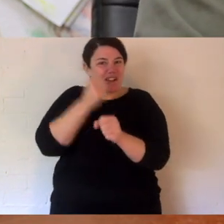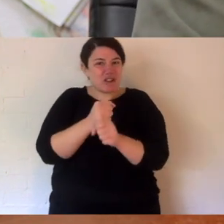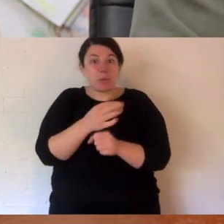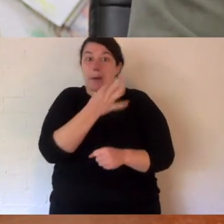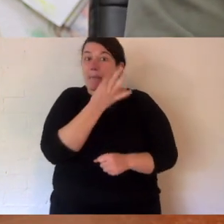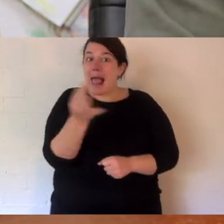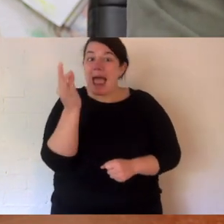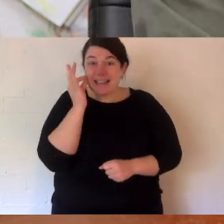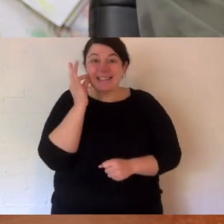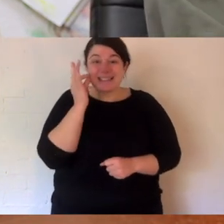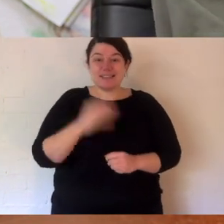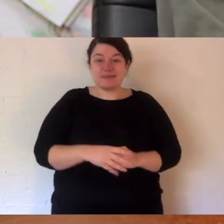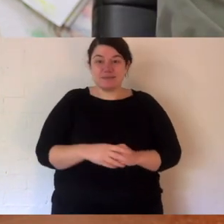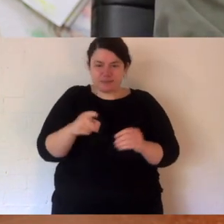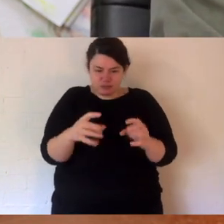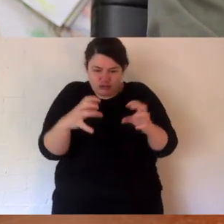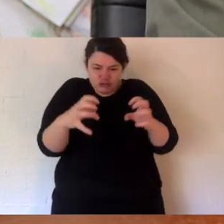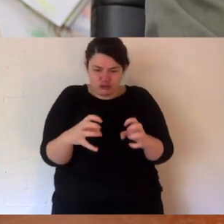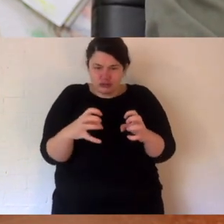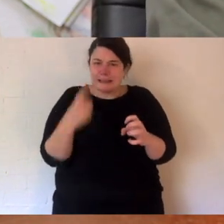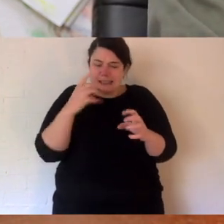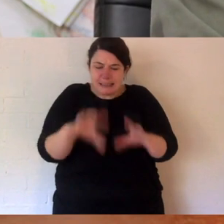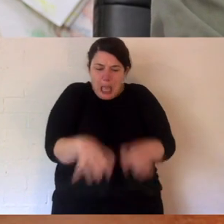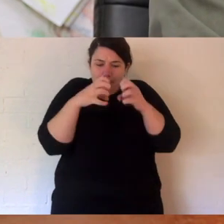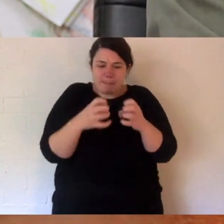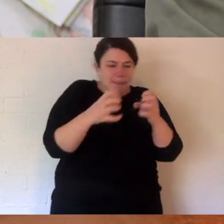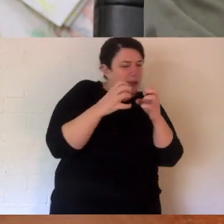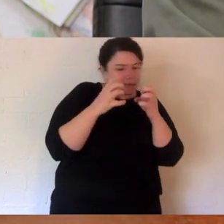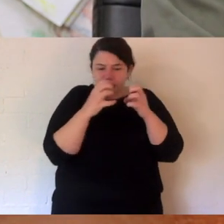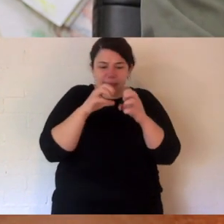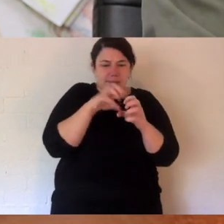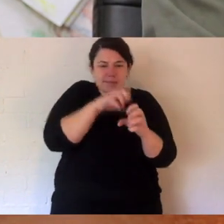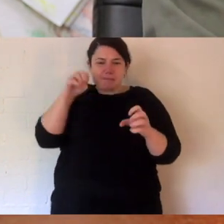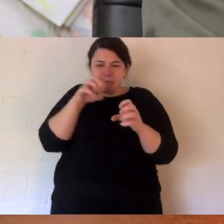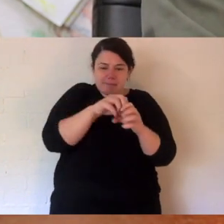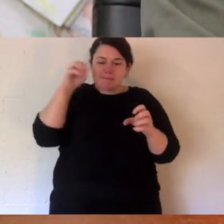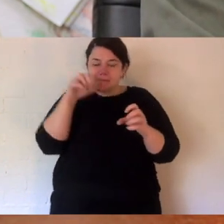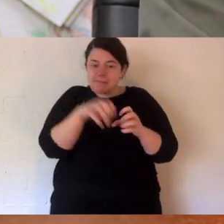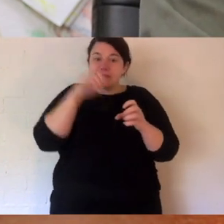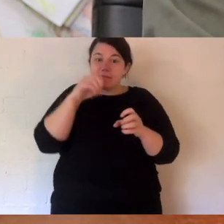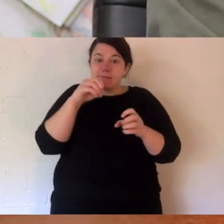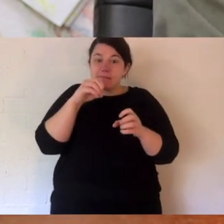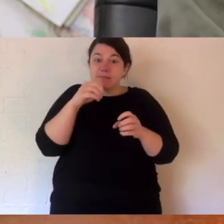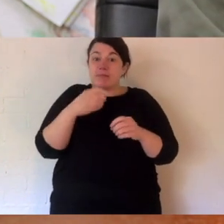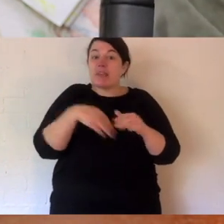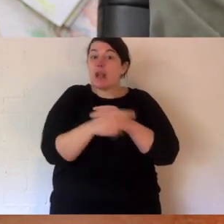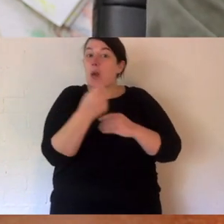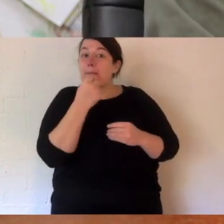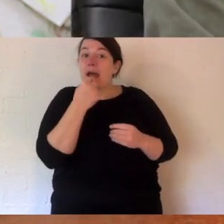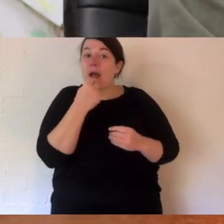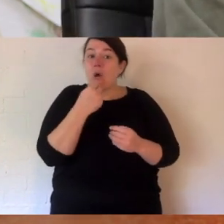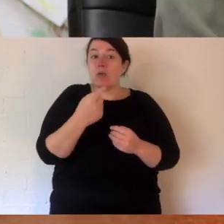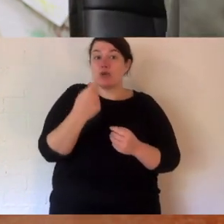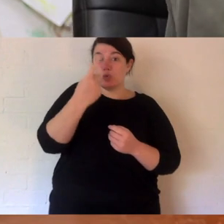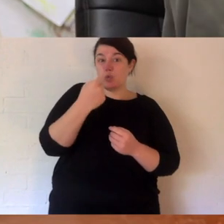things like that. Now, you watch how she uses her little hands, and they're quite dexterous. And she'll tear that corner part. Inside her mouth,